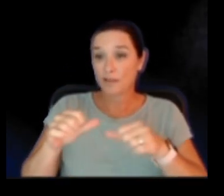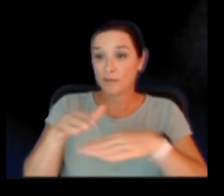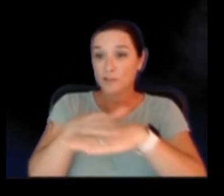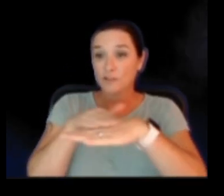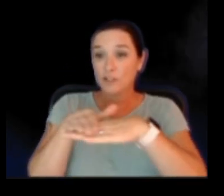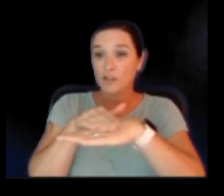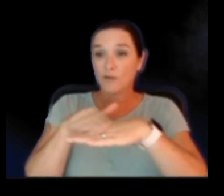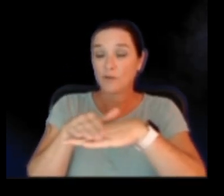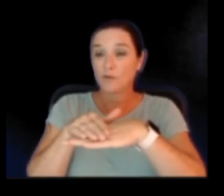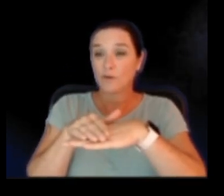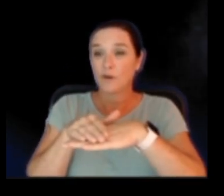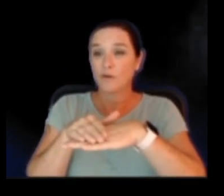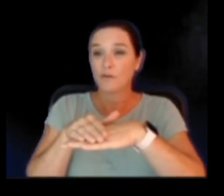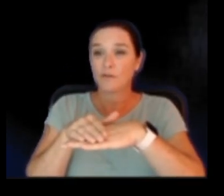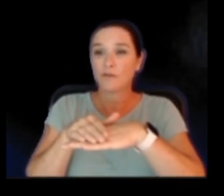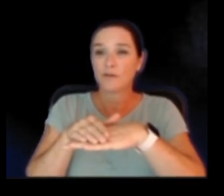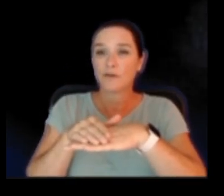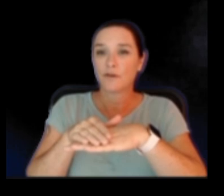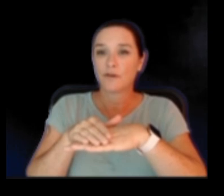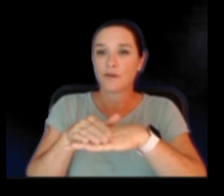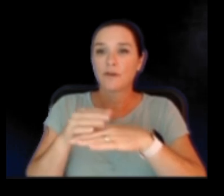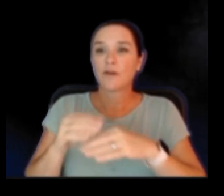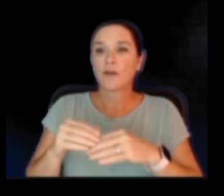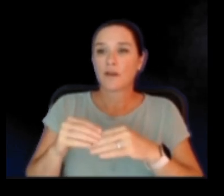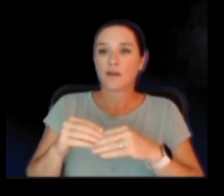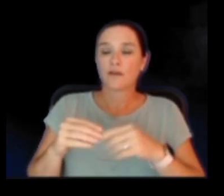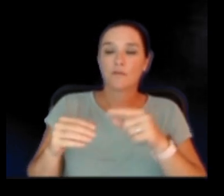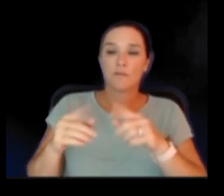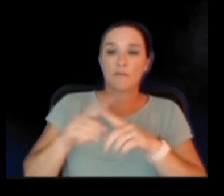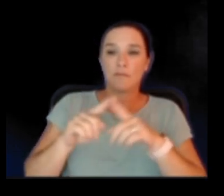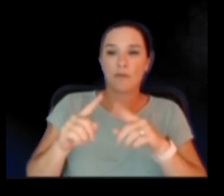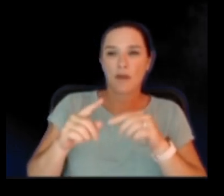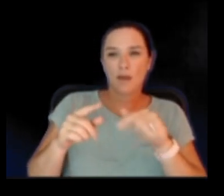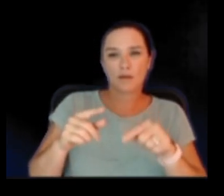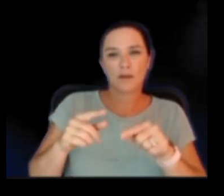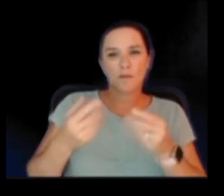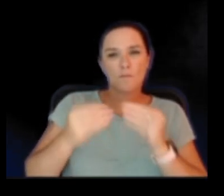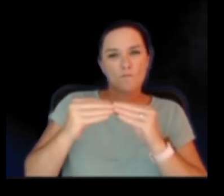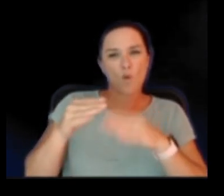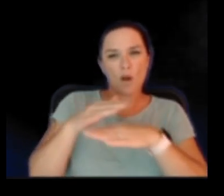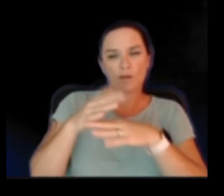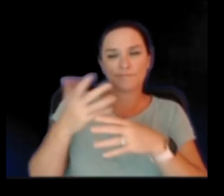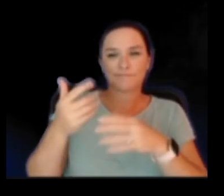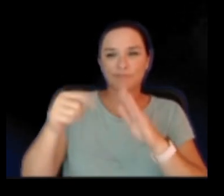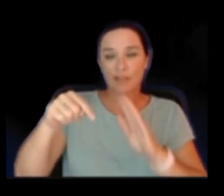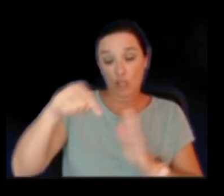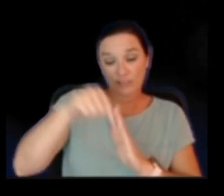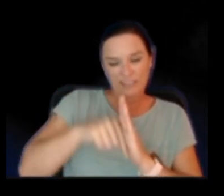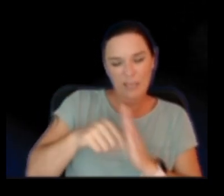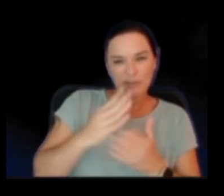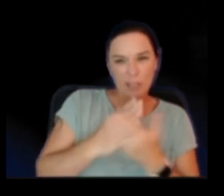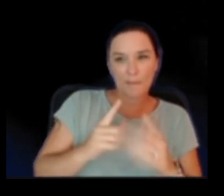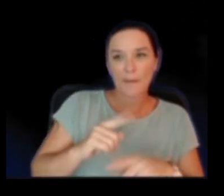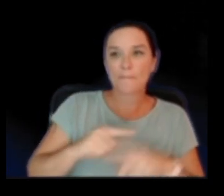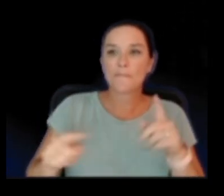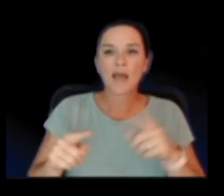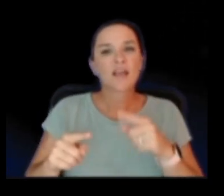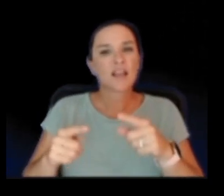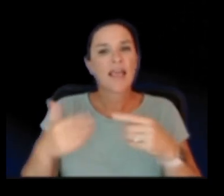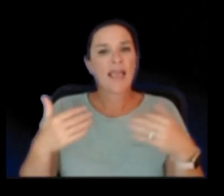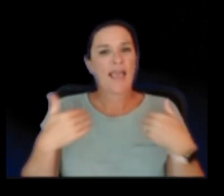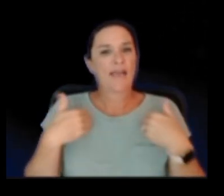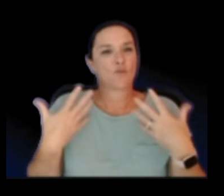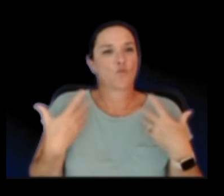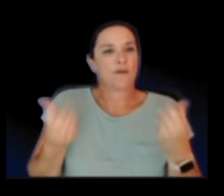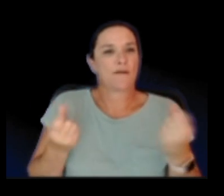places of deeper earthquakes as well, but much, much deeper than the ones we've discussed in Kilauea here. So it's still in its own recovery and recharge pattern. Magma is still